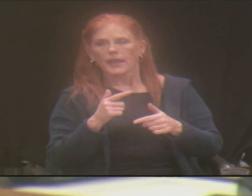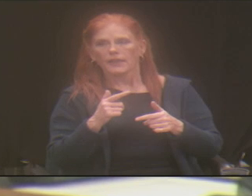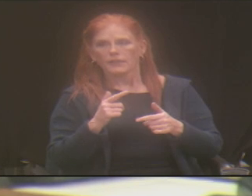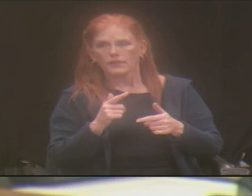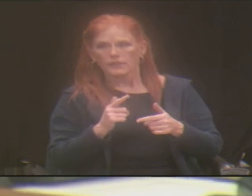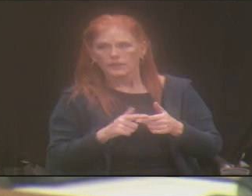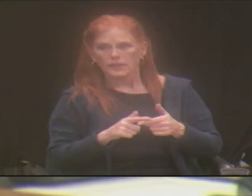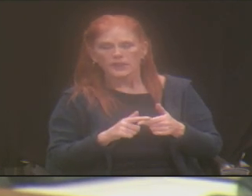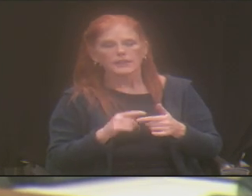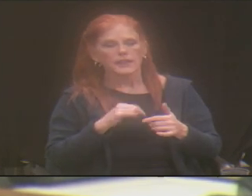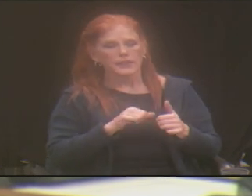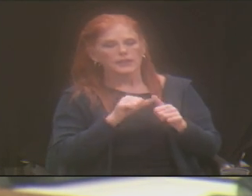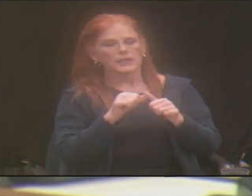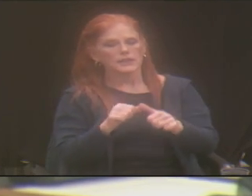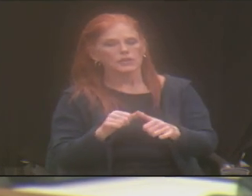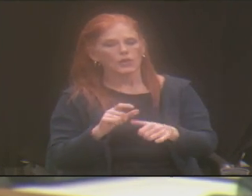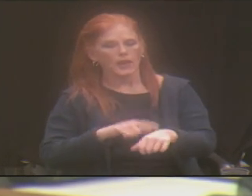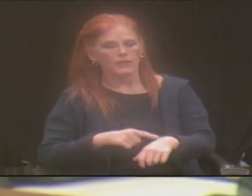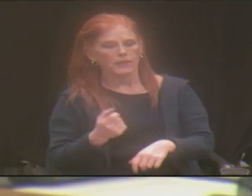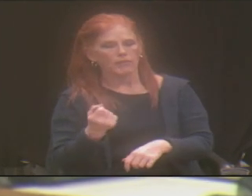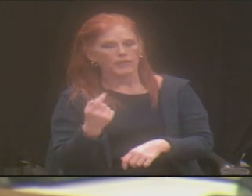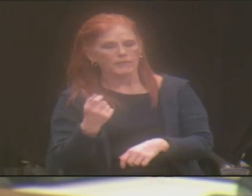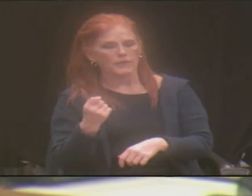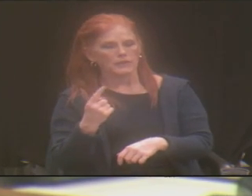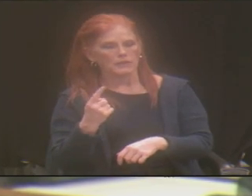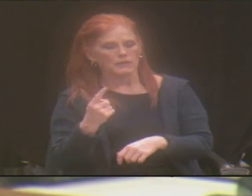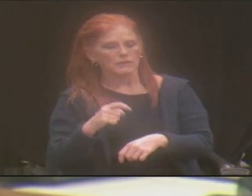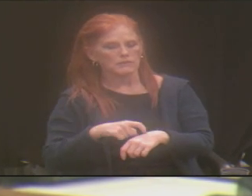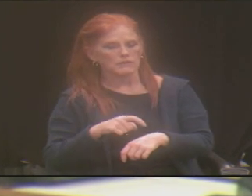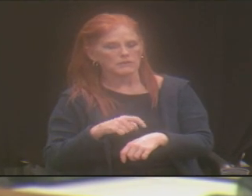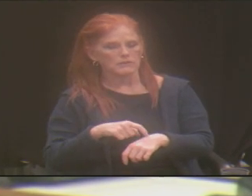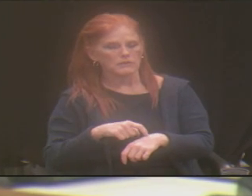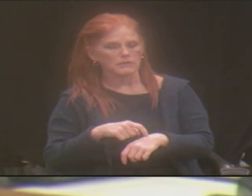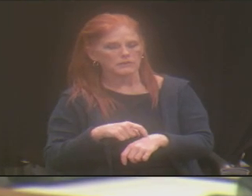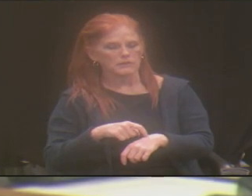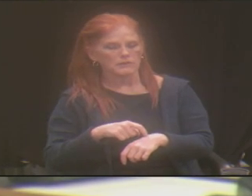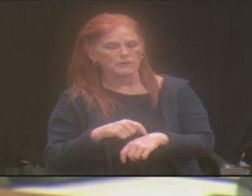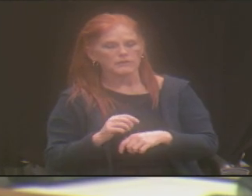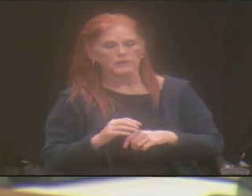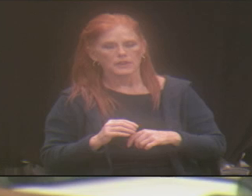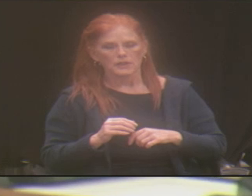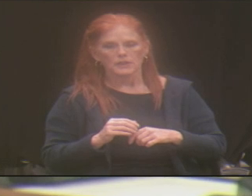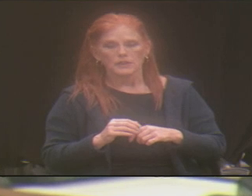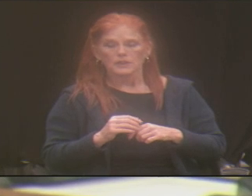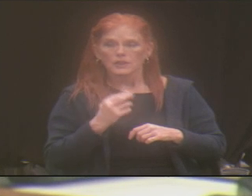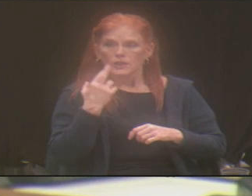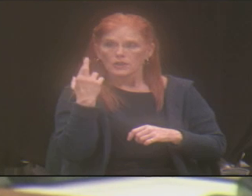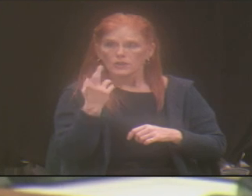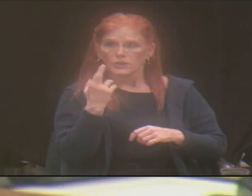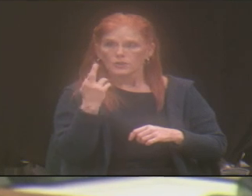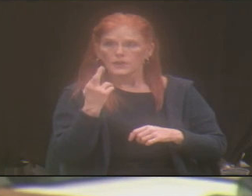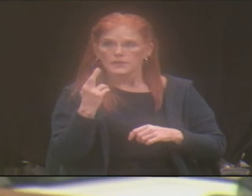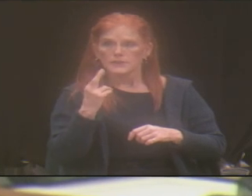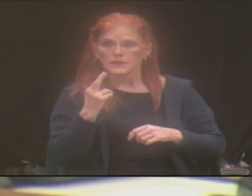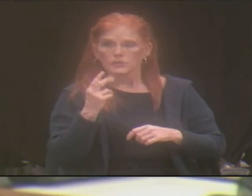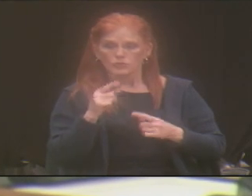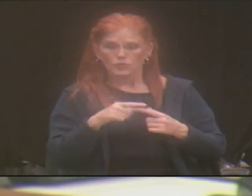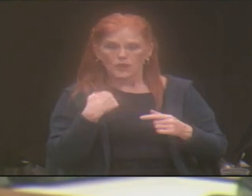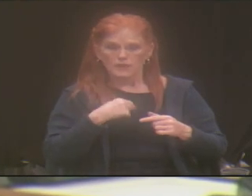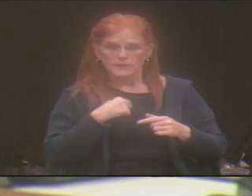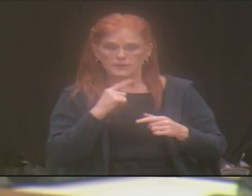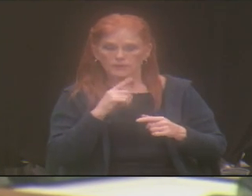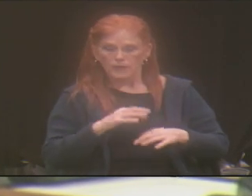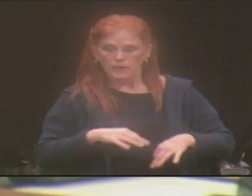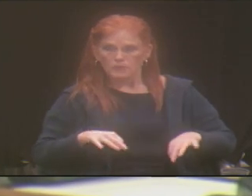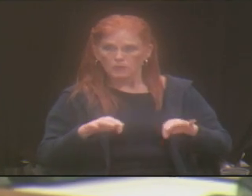into that 11 o'clock organization timeframe. The reason this is very important to us